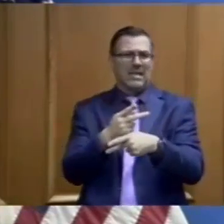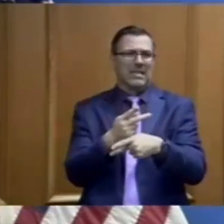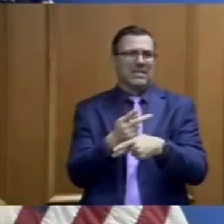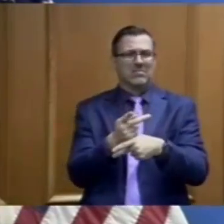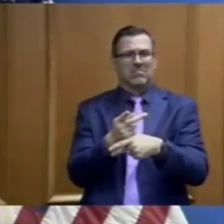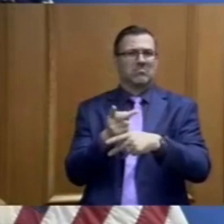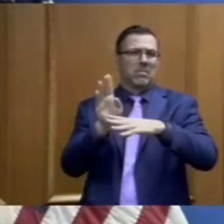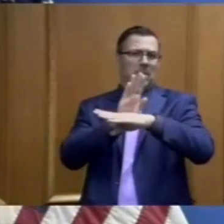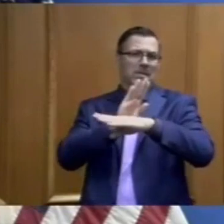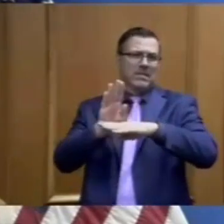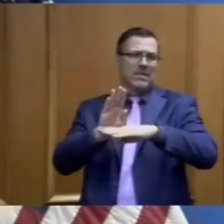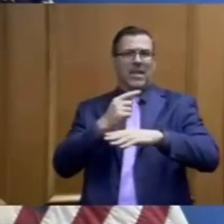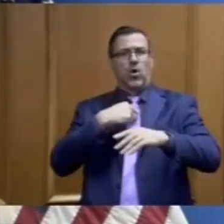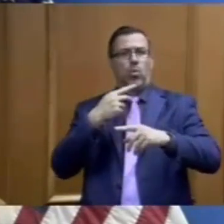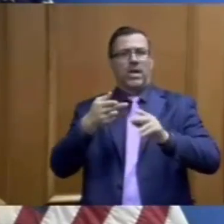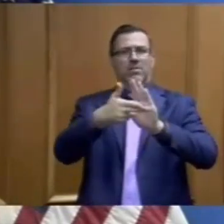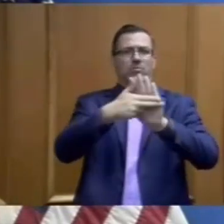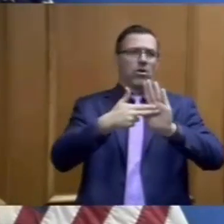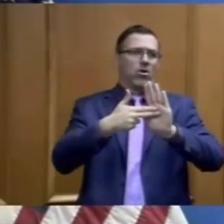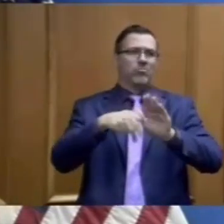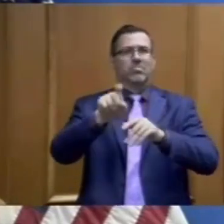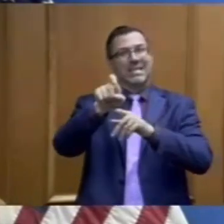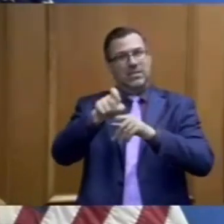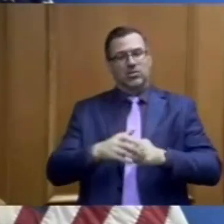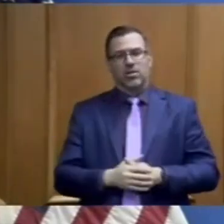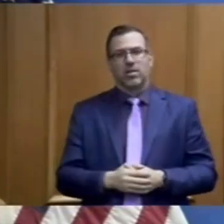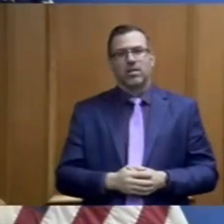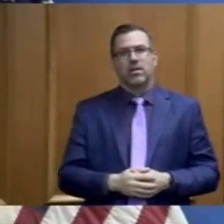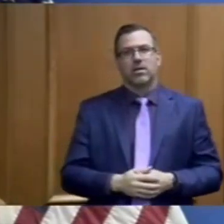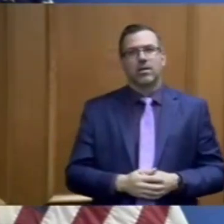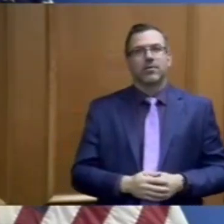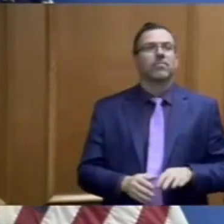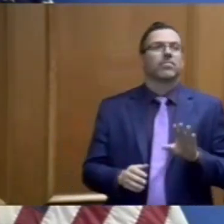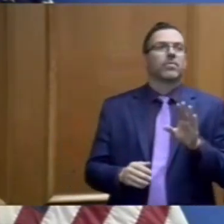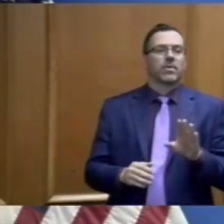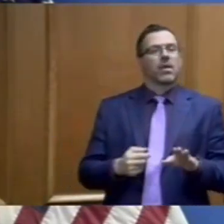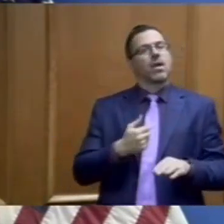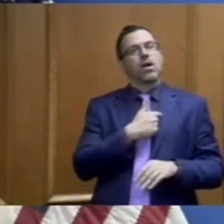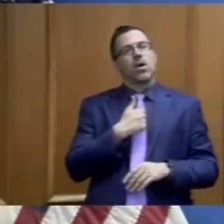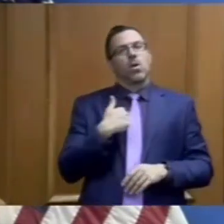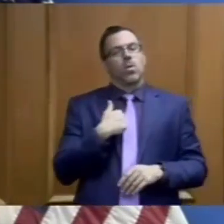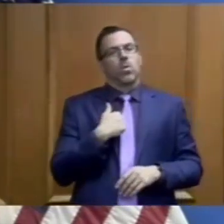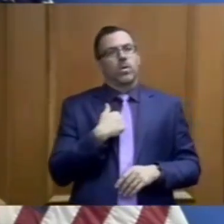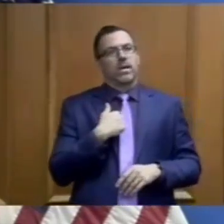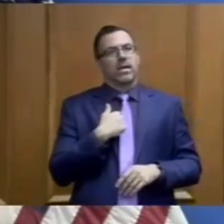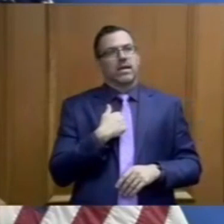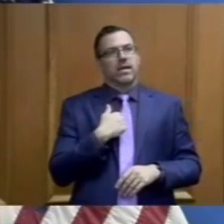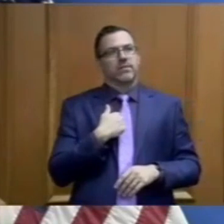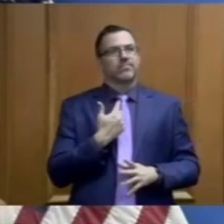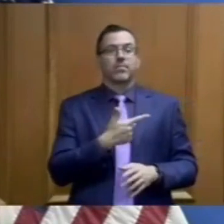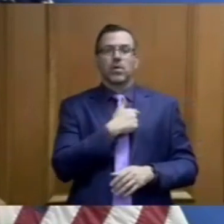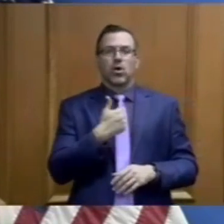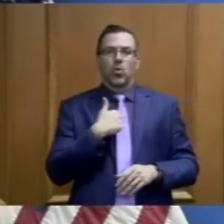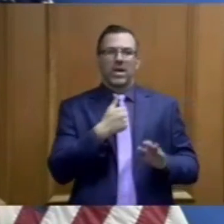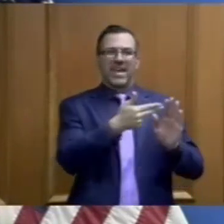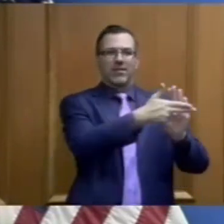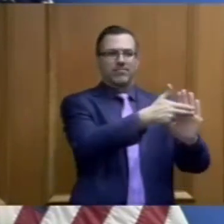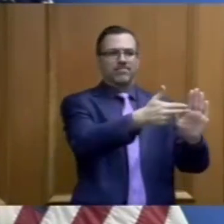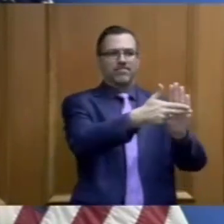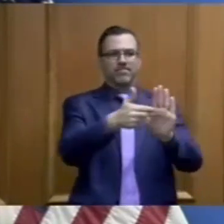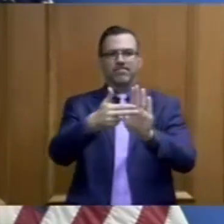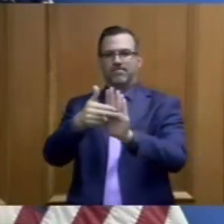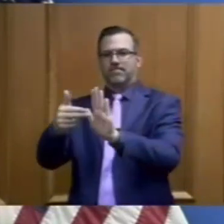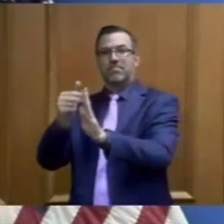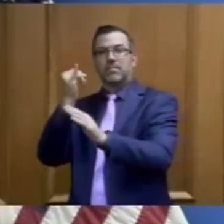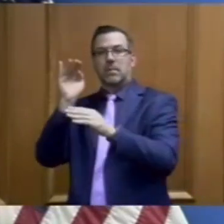deemed essential. Let me just say this too. You know as I as we think about we classify businesses as essential and